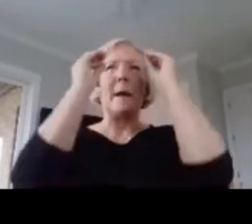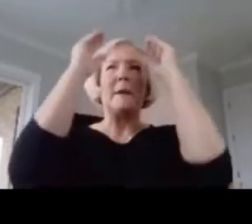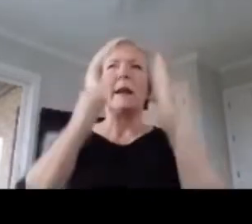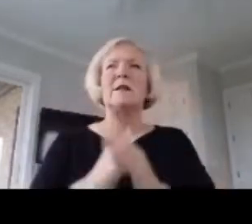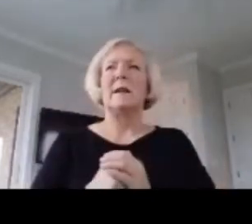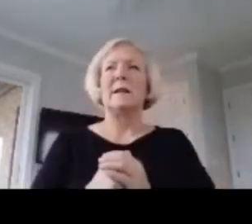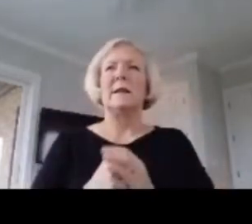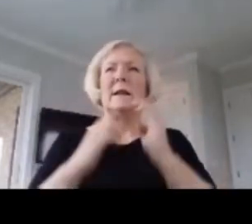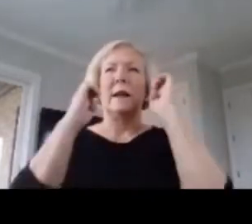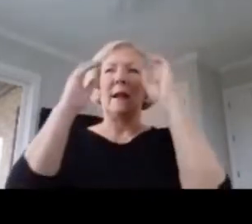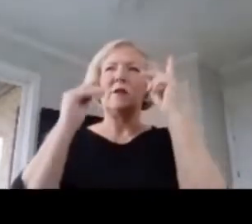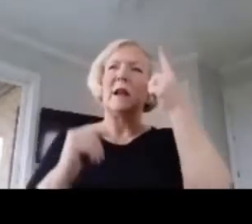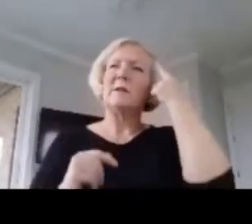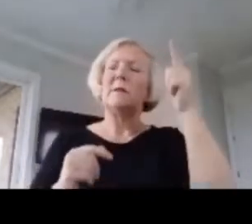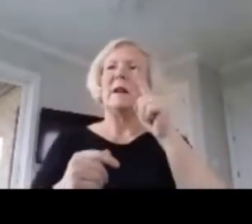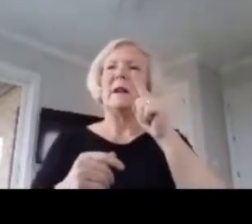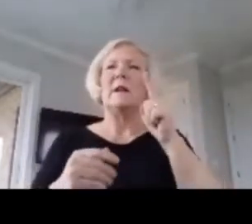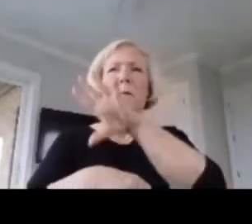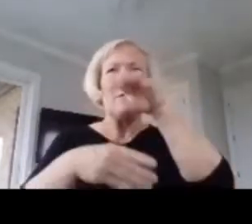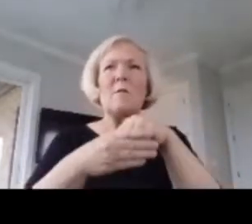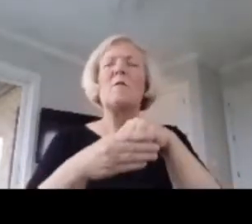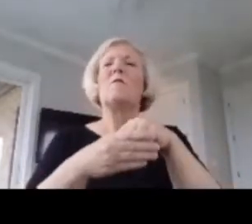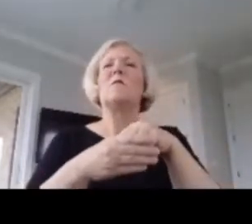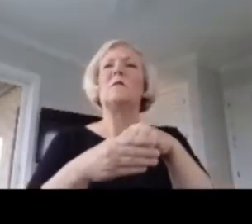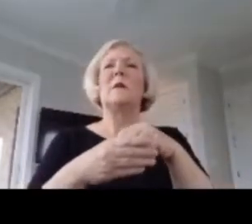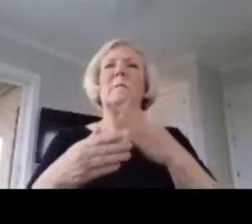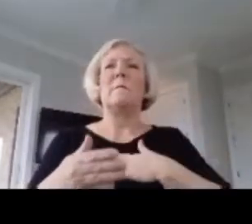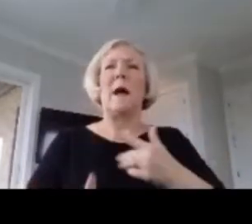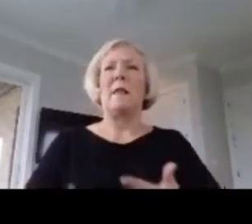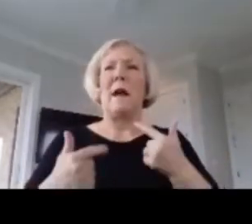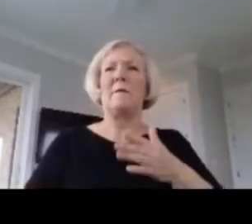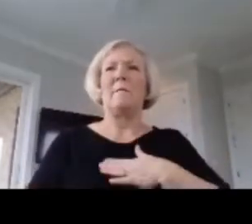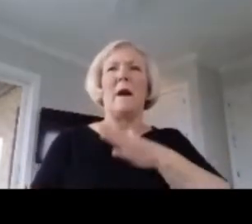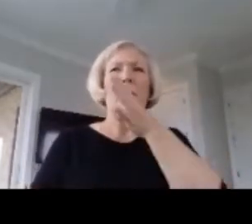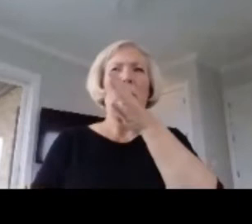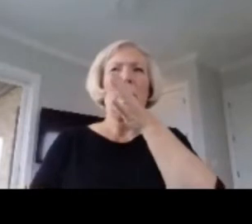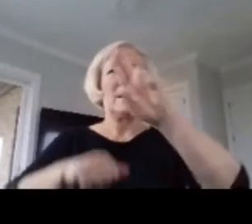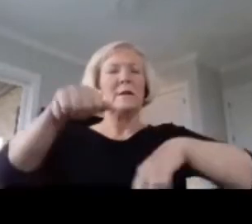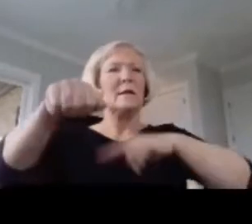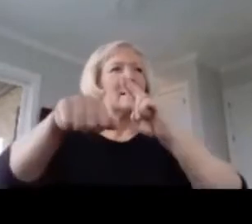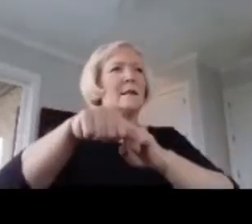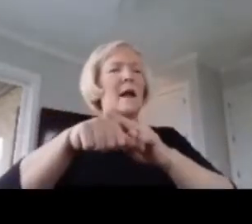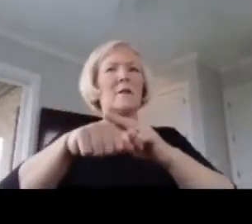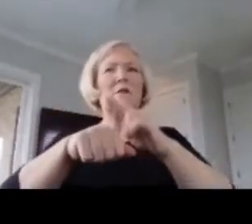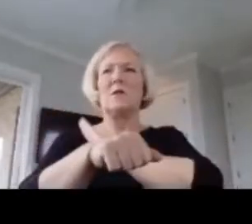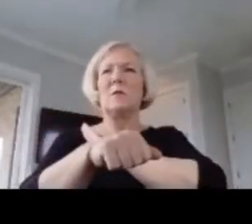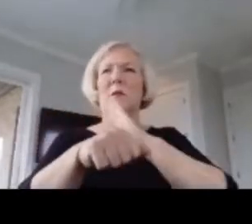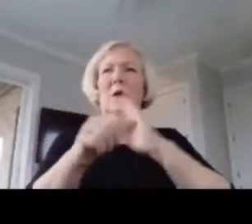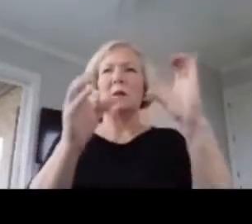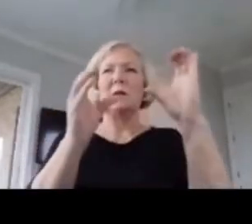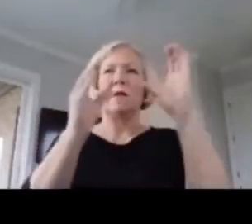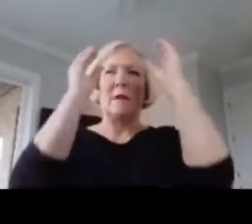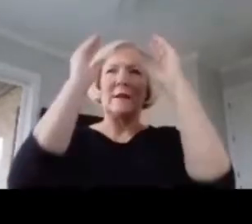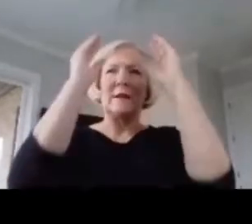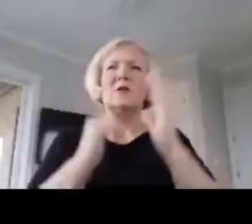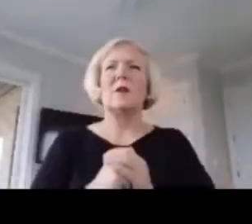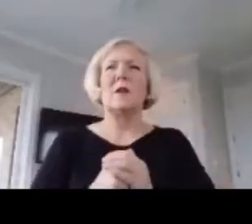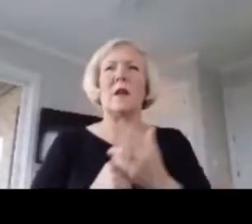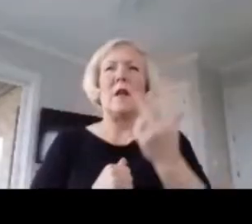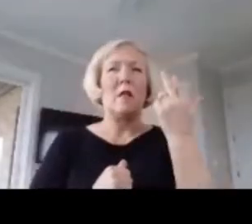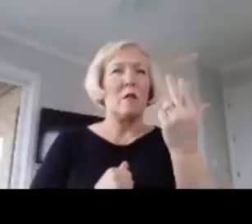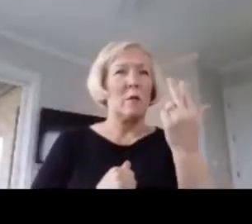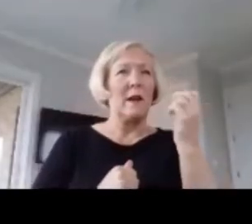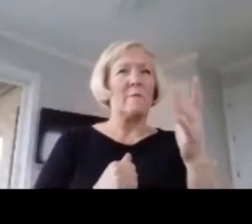been an integral part of my life. My mother is a national board certified teacher. Three of my